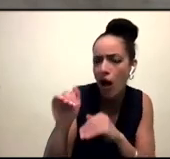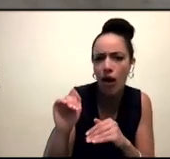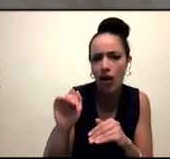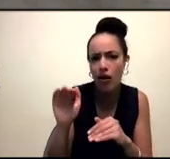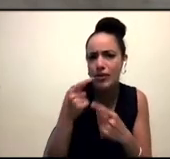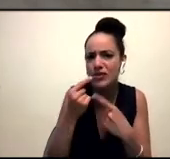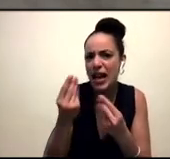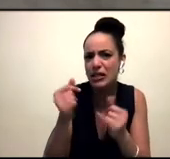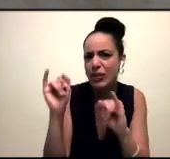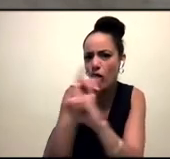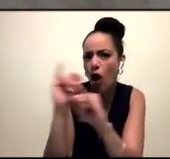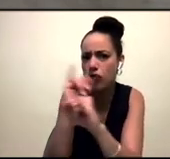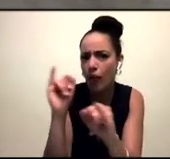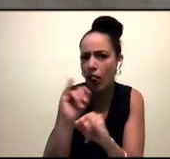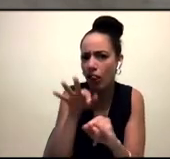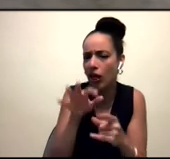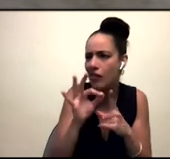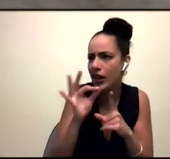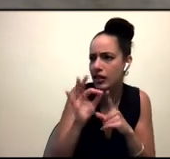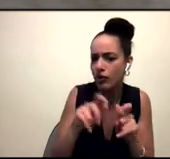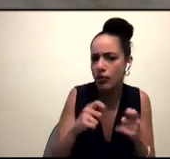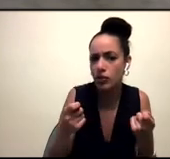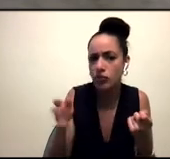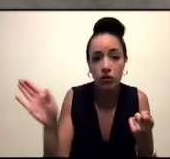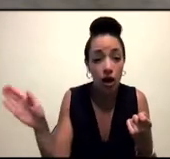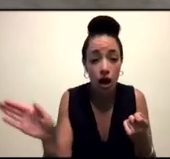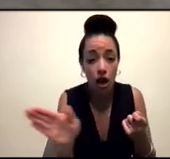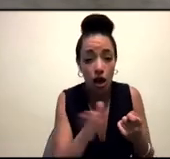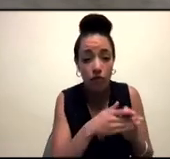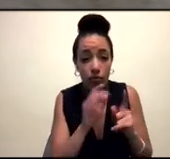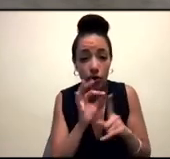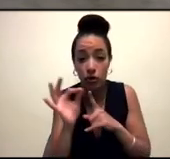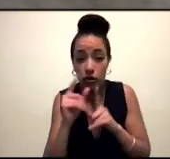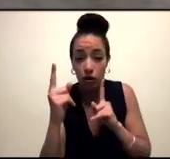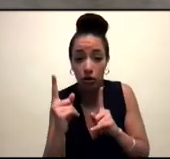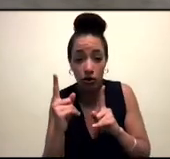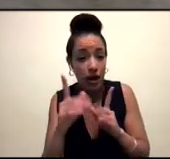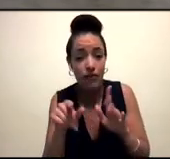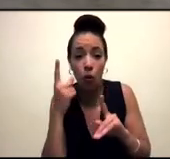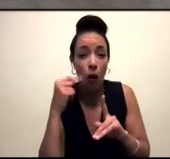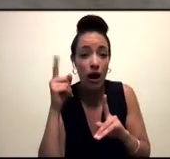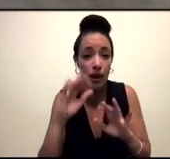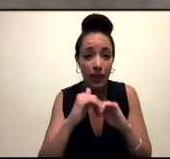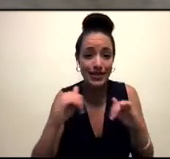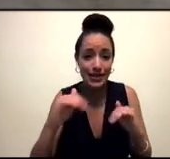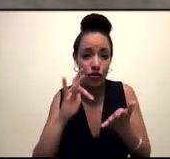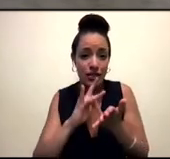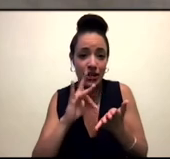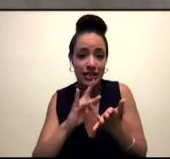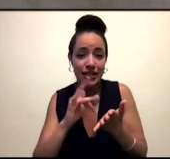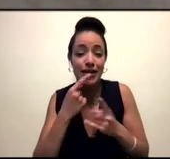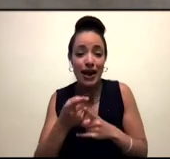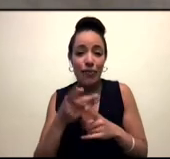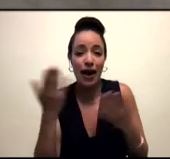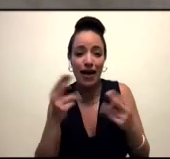and to sell magazines. And everyone they came across, even the white folks in the segregated city in 1951 in Florida. Sorry, I'm talking so fast.